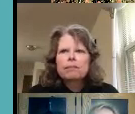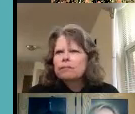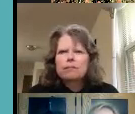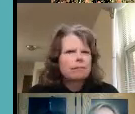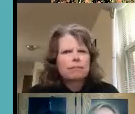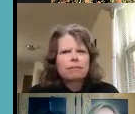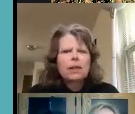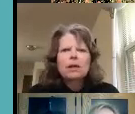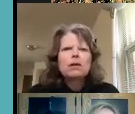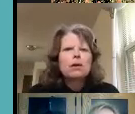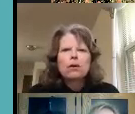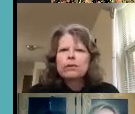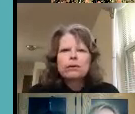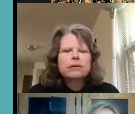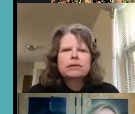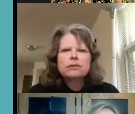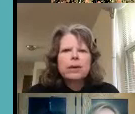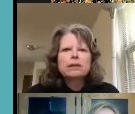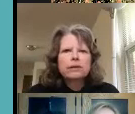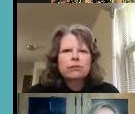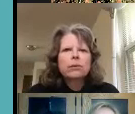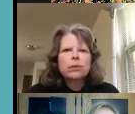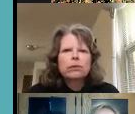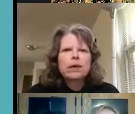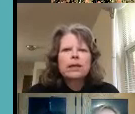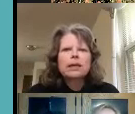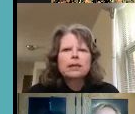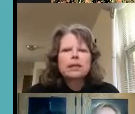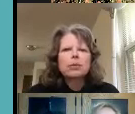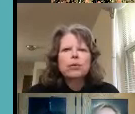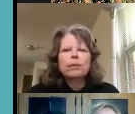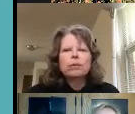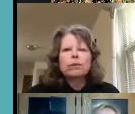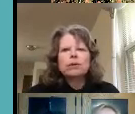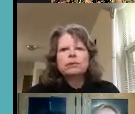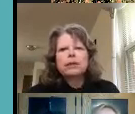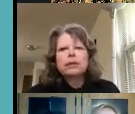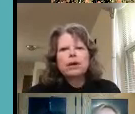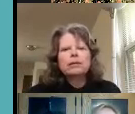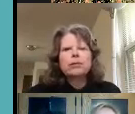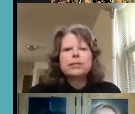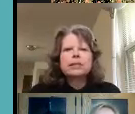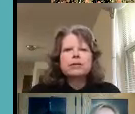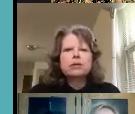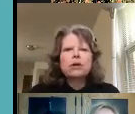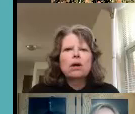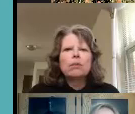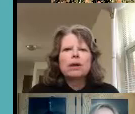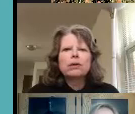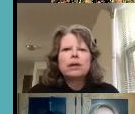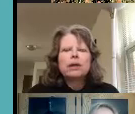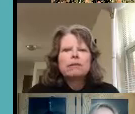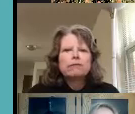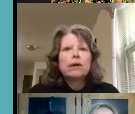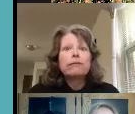care etc no there's it's directly through the i can connect program and we will later on in the presentation talk